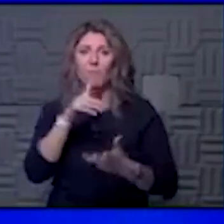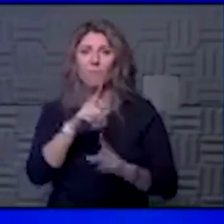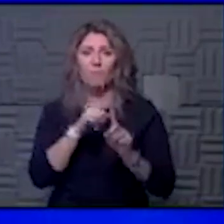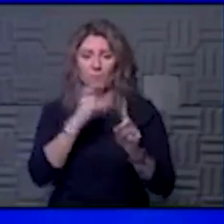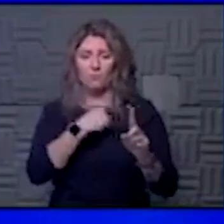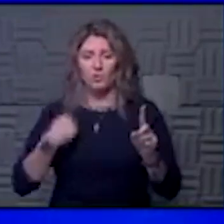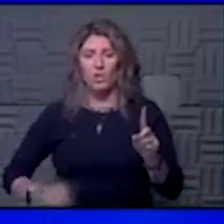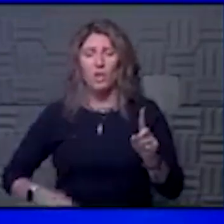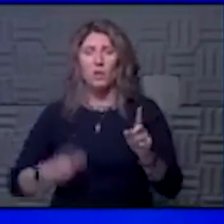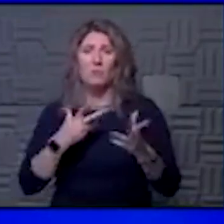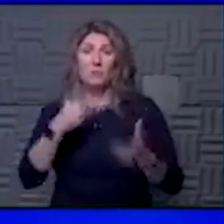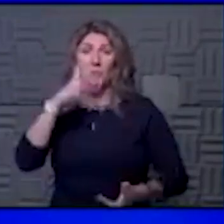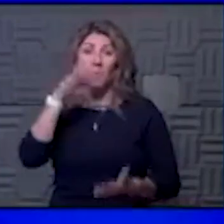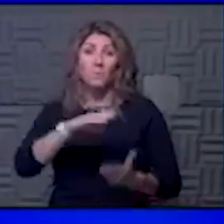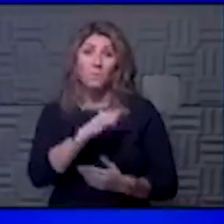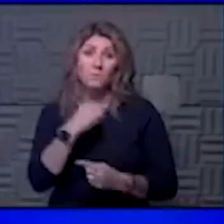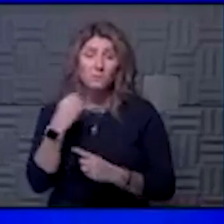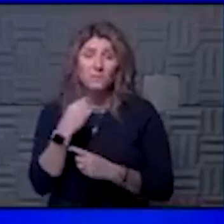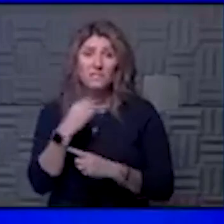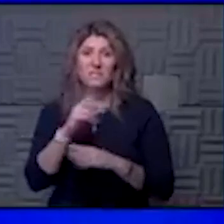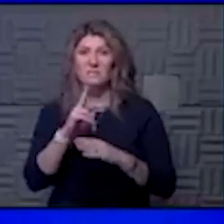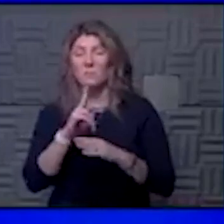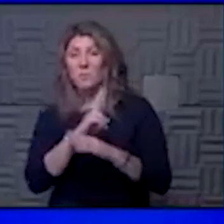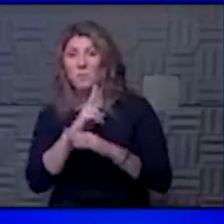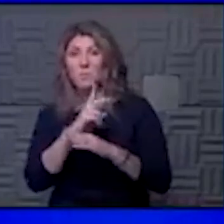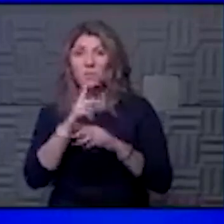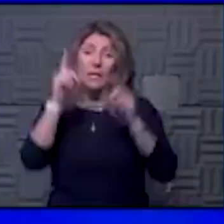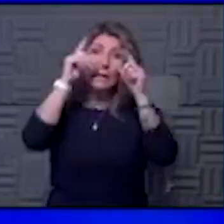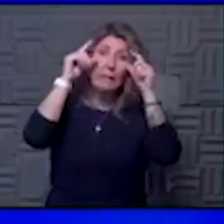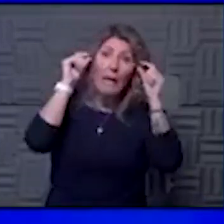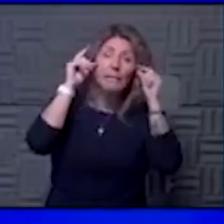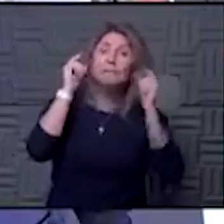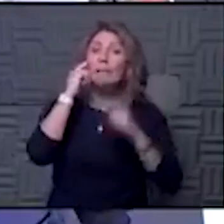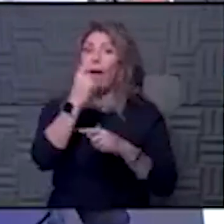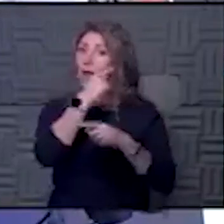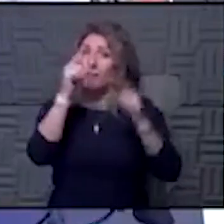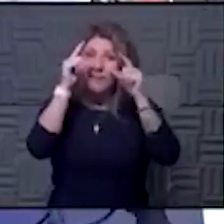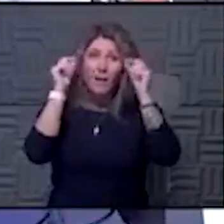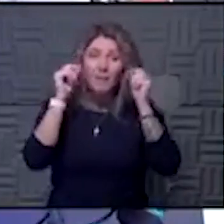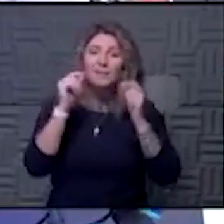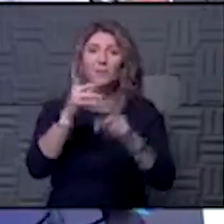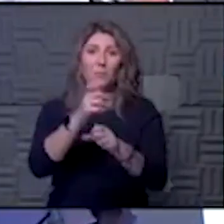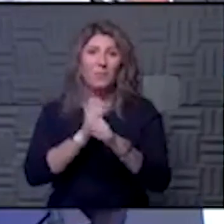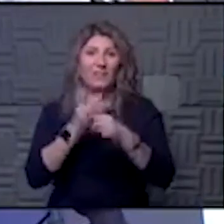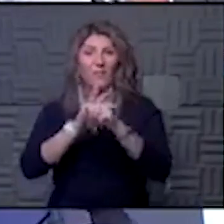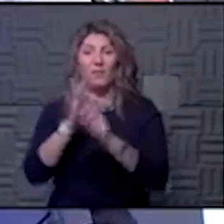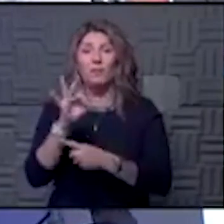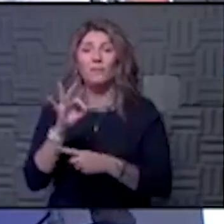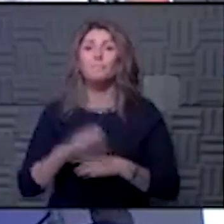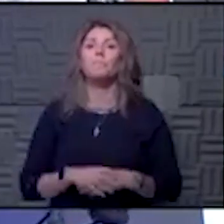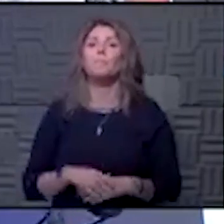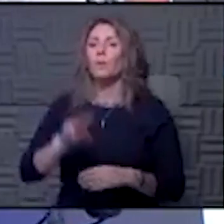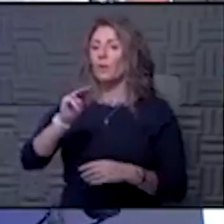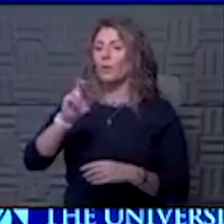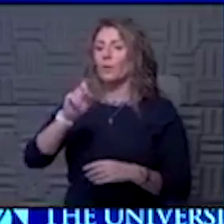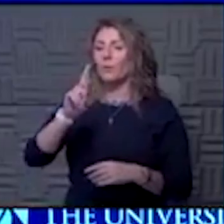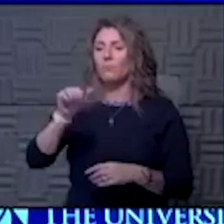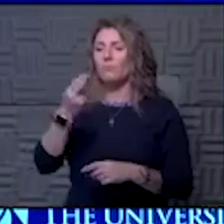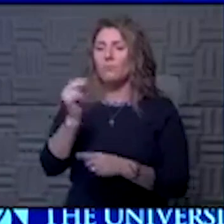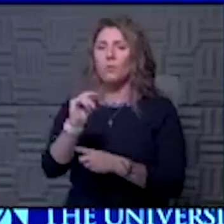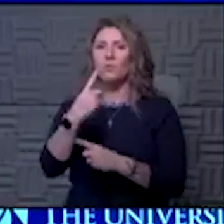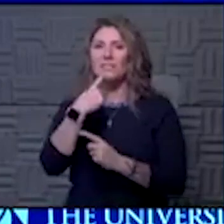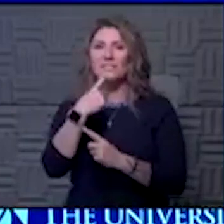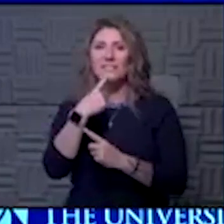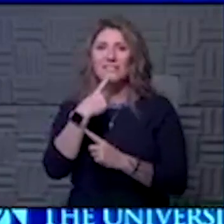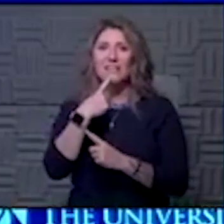eyeglasses from getting COVID-19 or SARS-CoV-2. Morgan says, I tested positive for COVID and